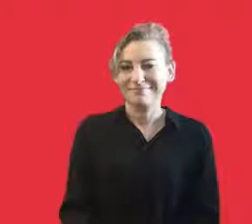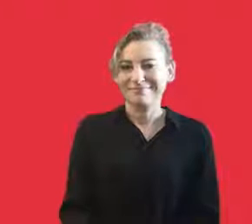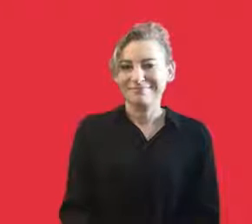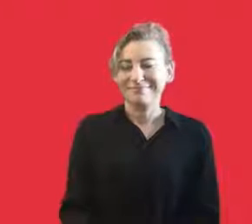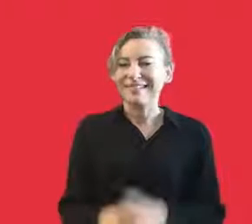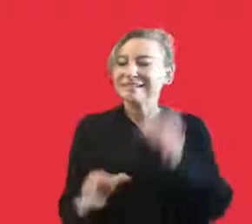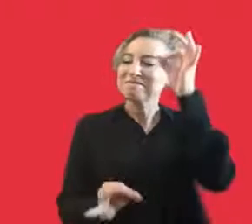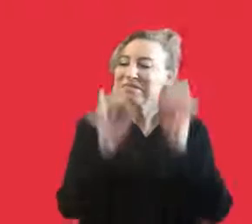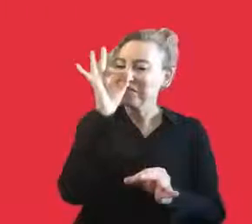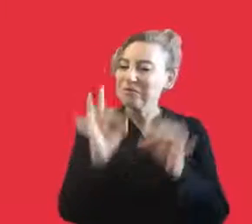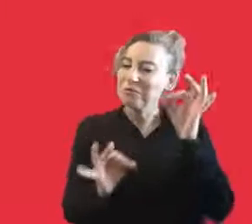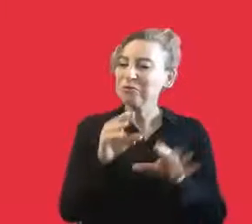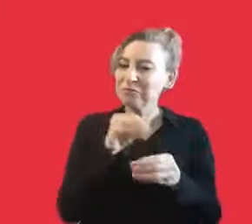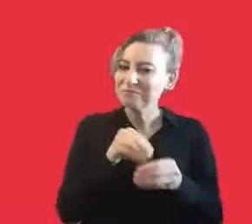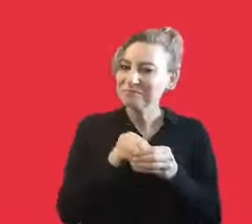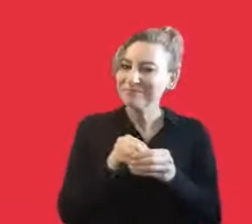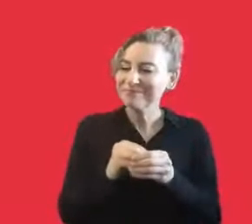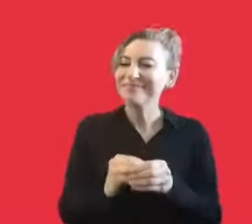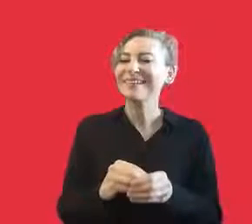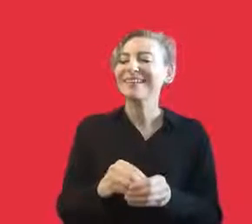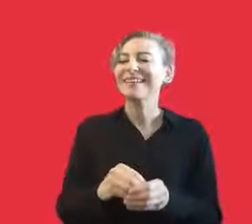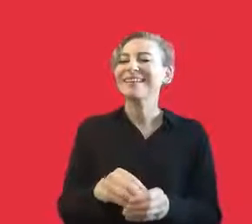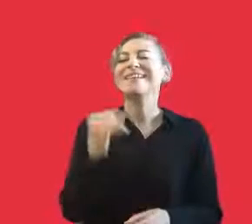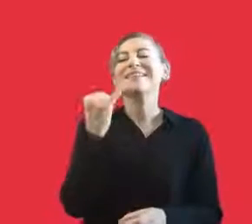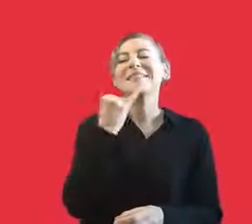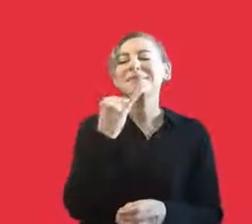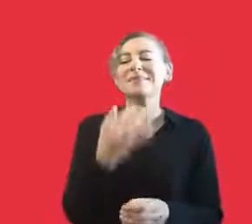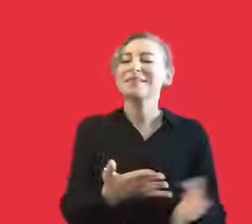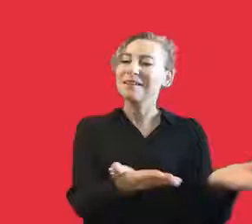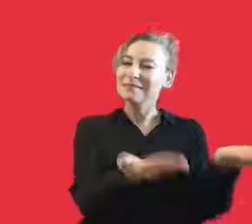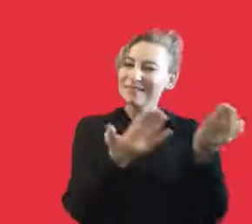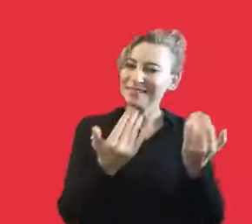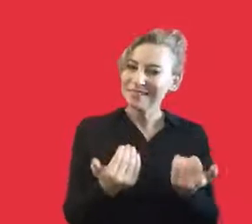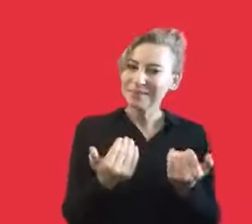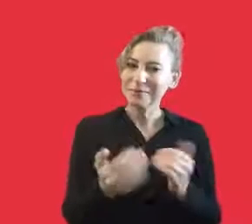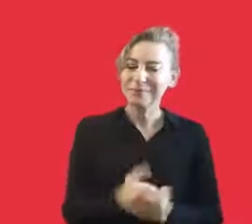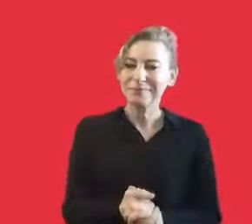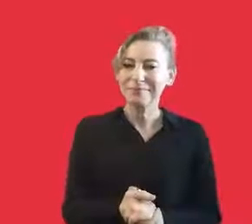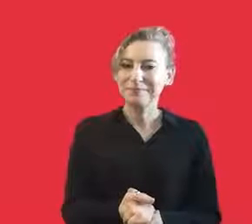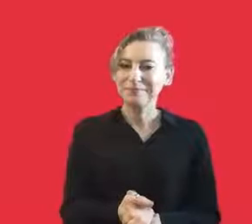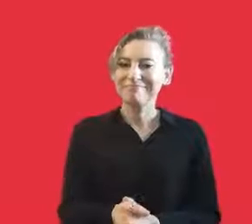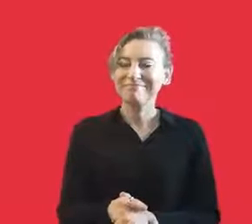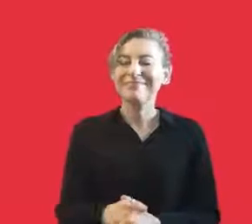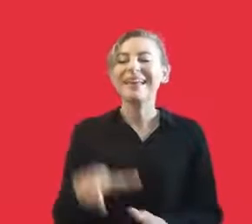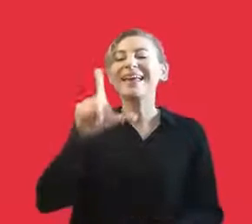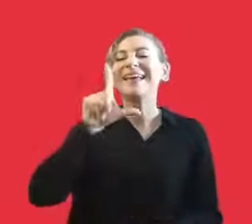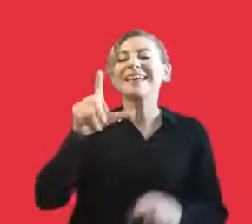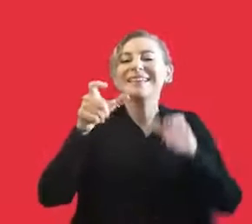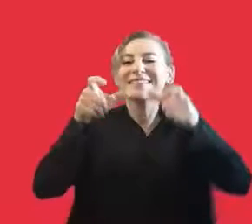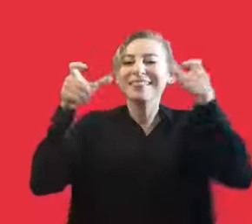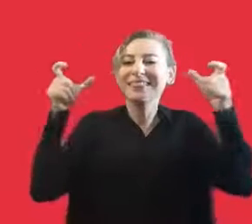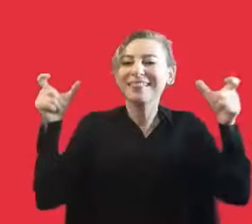Thank you very much. So, use our time, efficiently I would like to invite another name, the